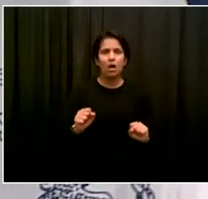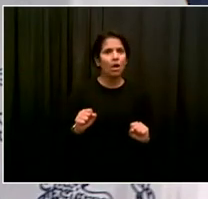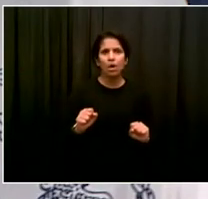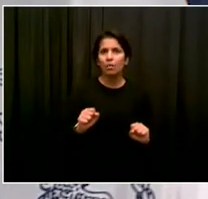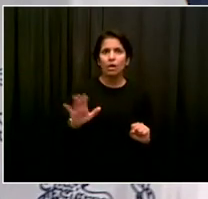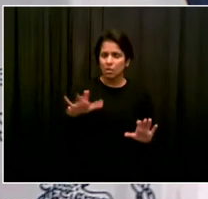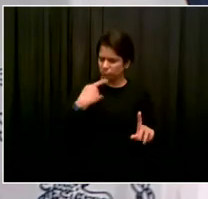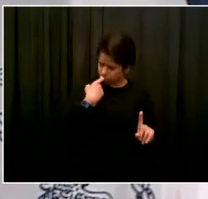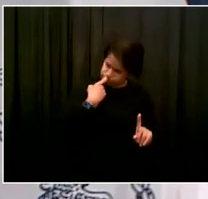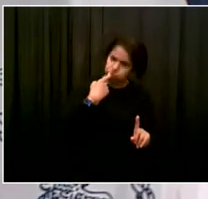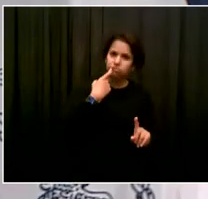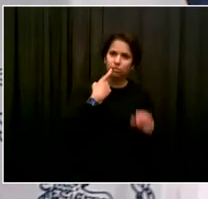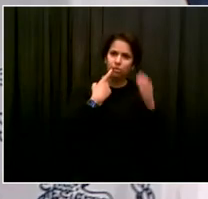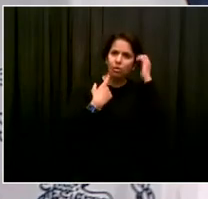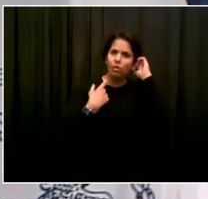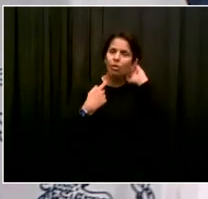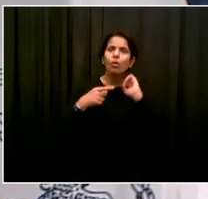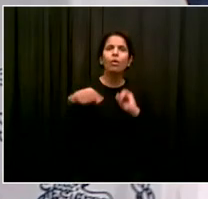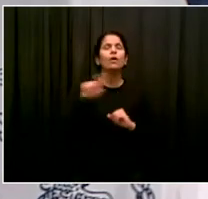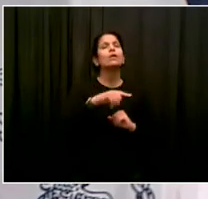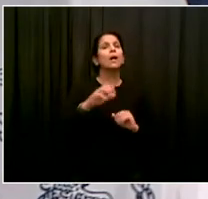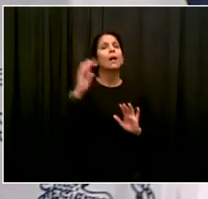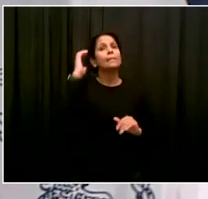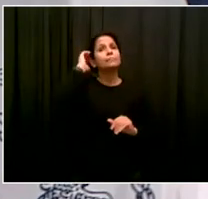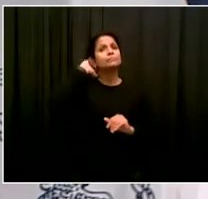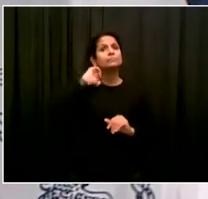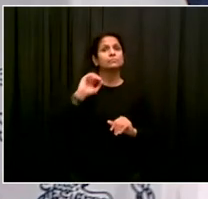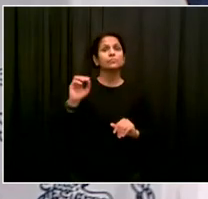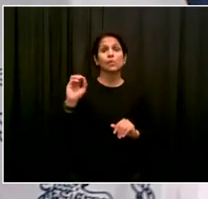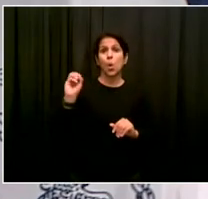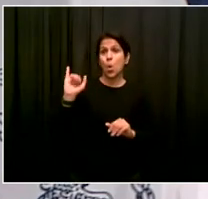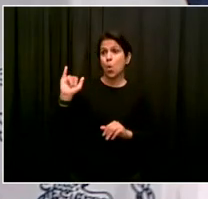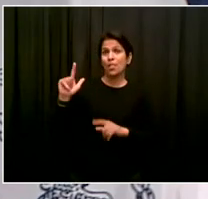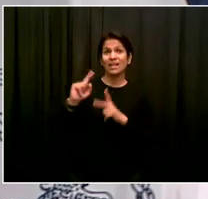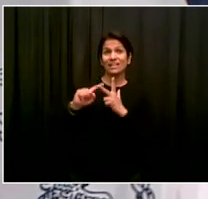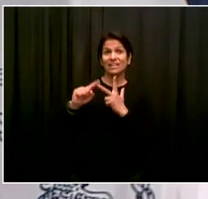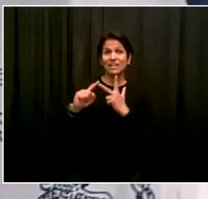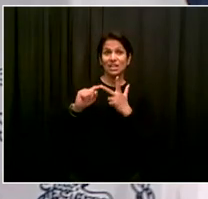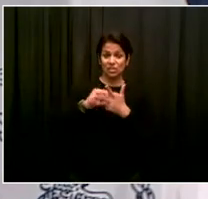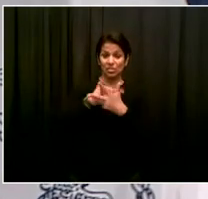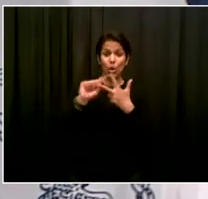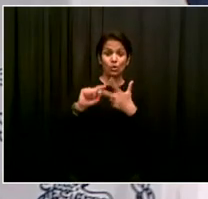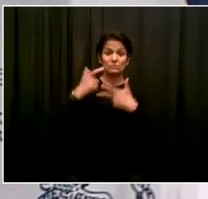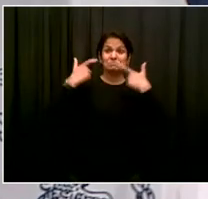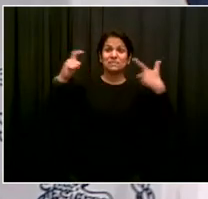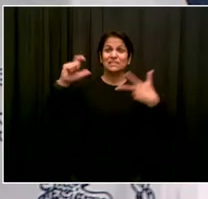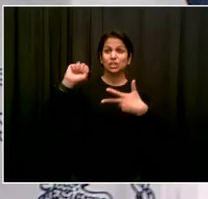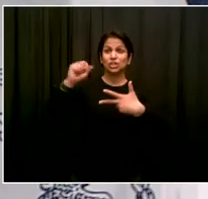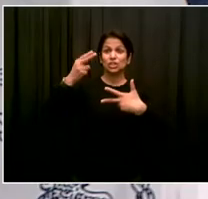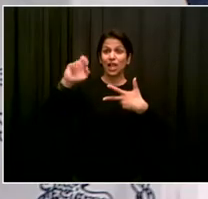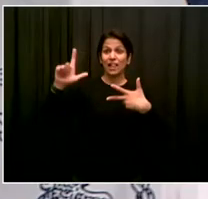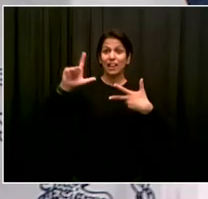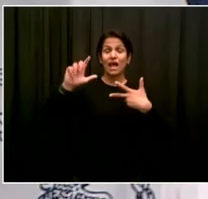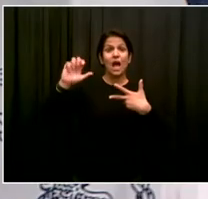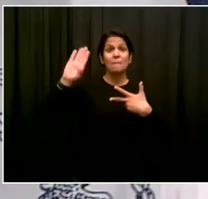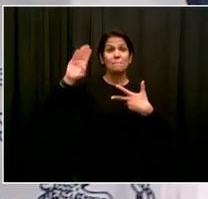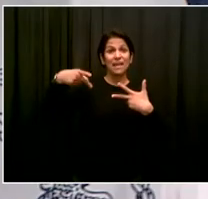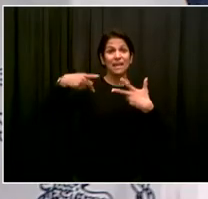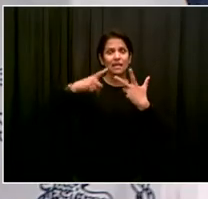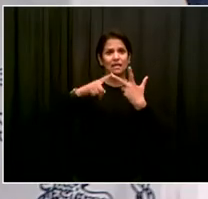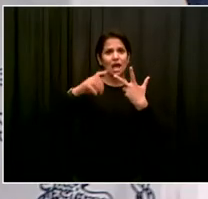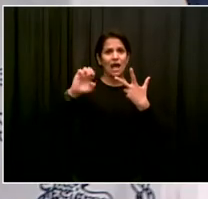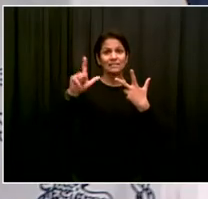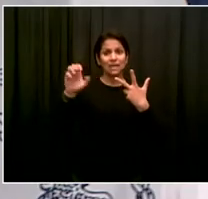companies specifically have egregiously broken our laws when it comes to protecting consumers. And we believe